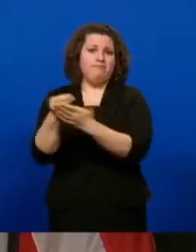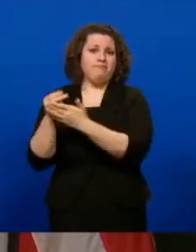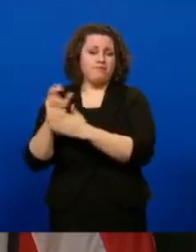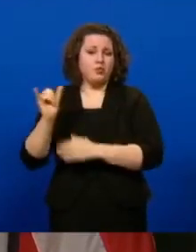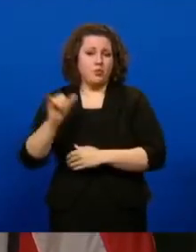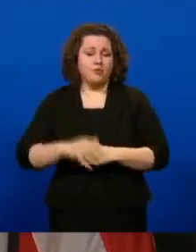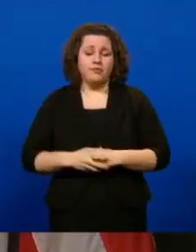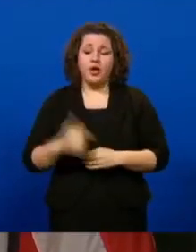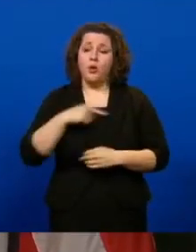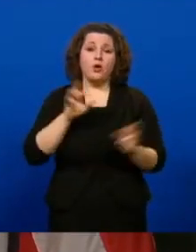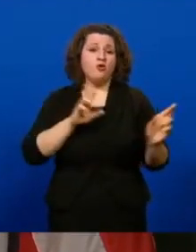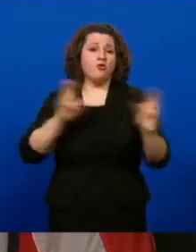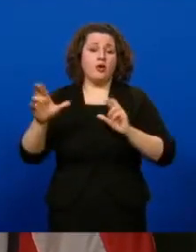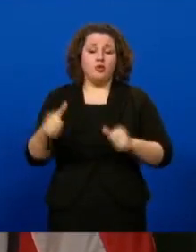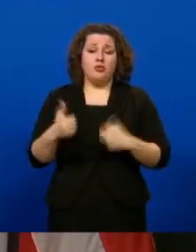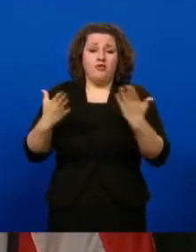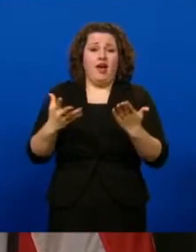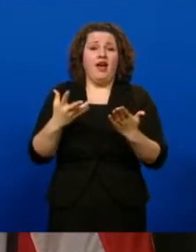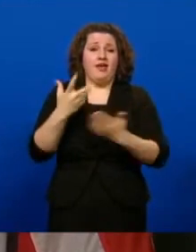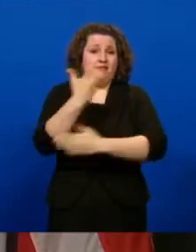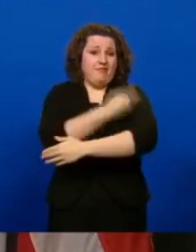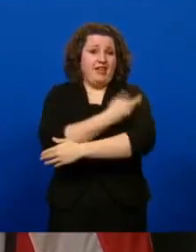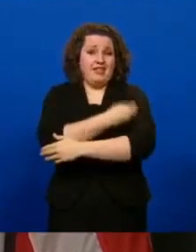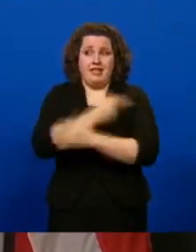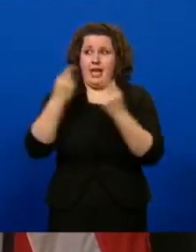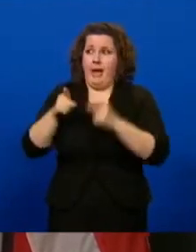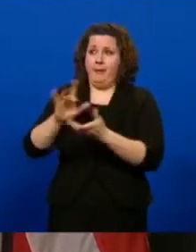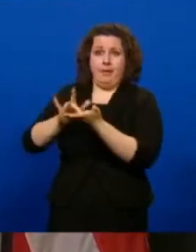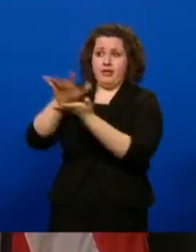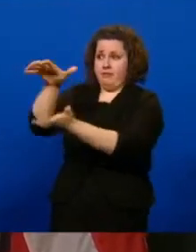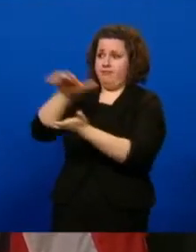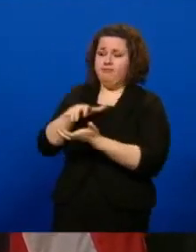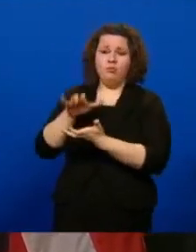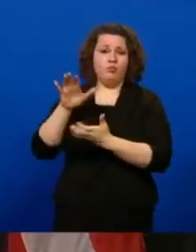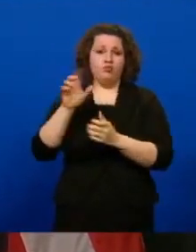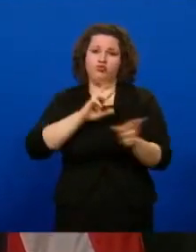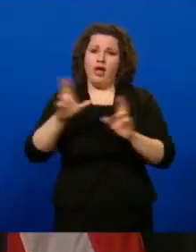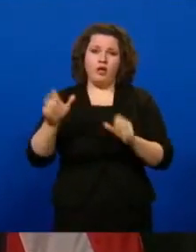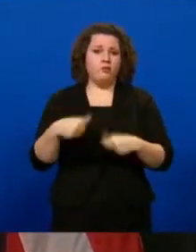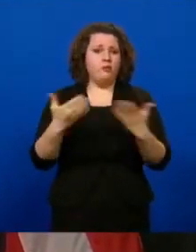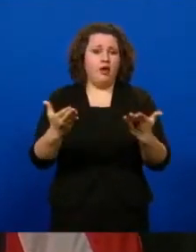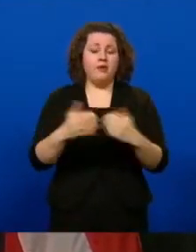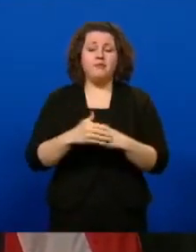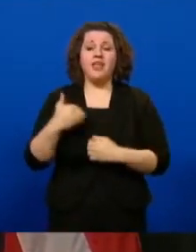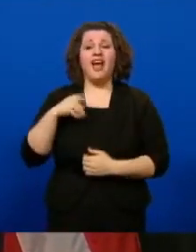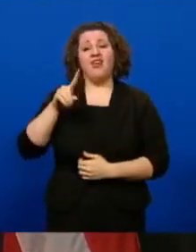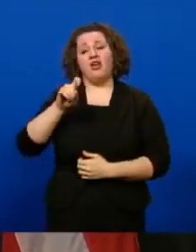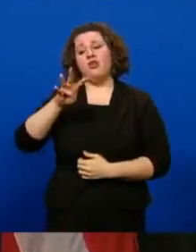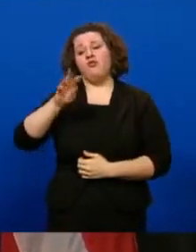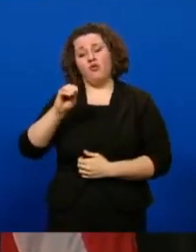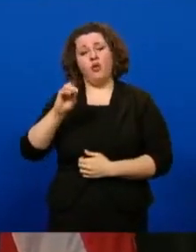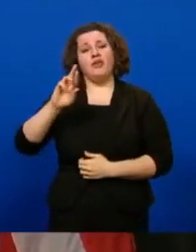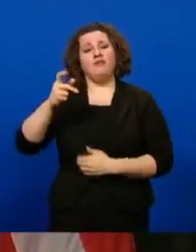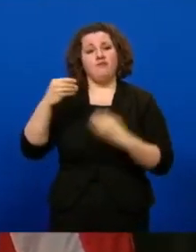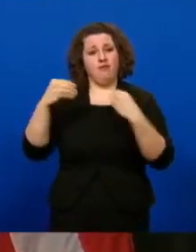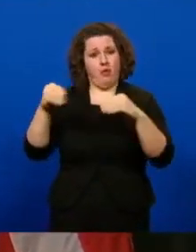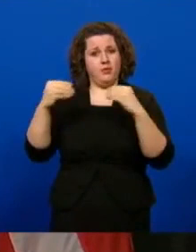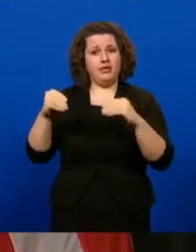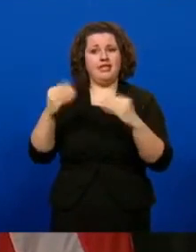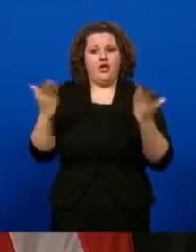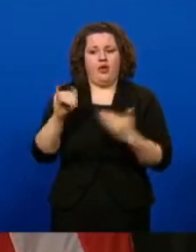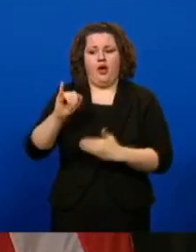stand ready to provide vaccinations as soon as we receive them. We have 140 pharmacy locations in Iowa alone,